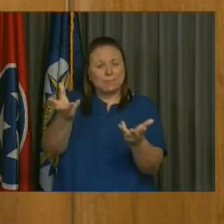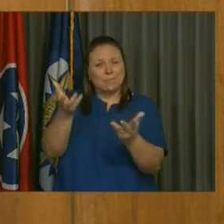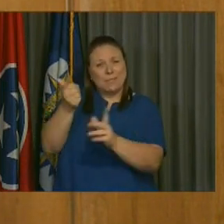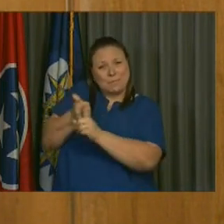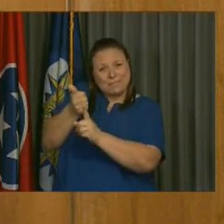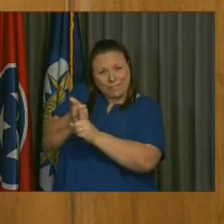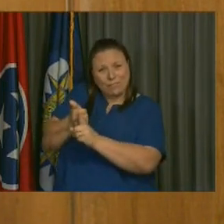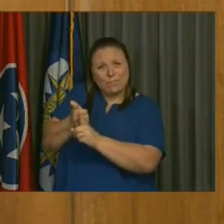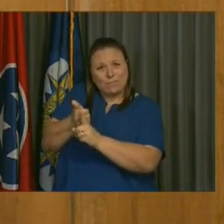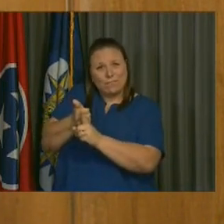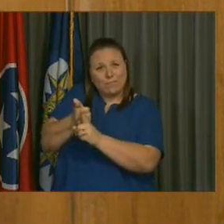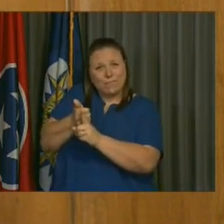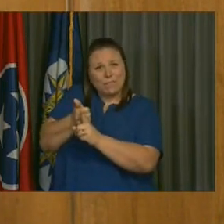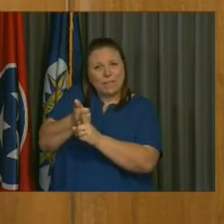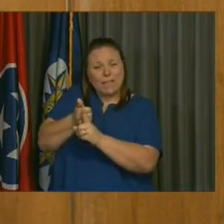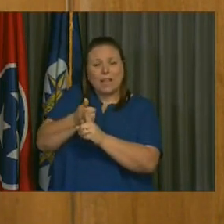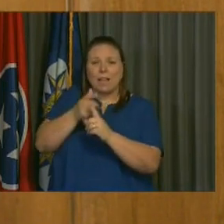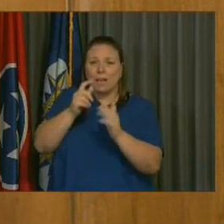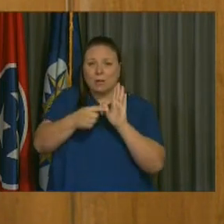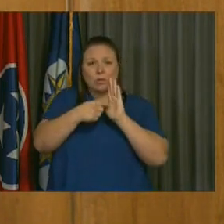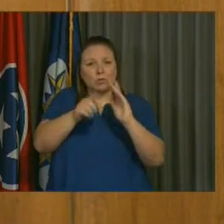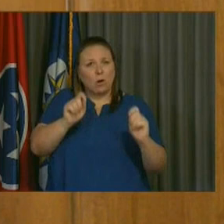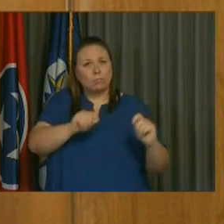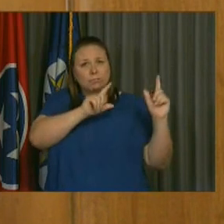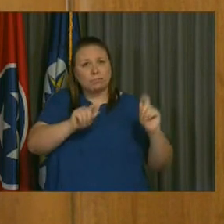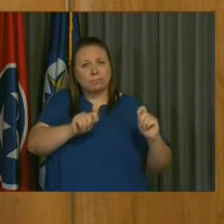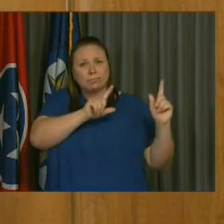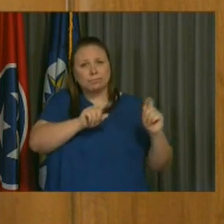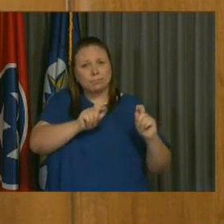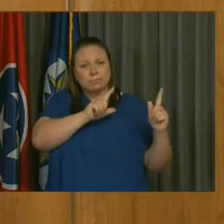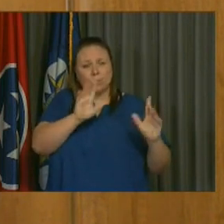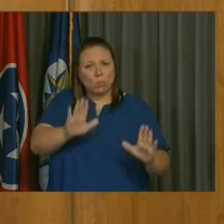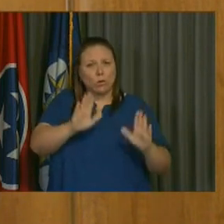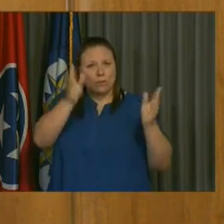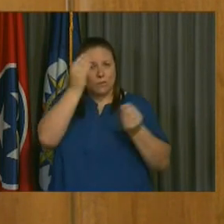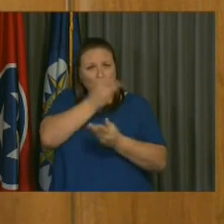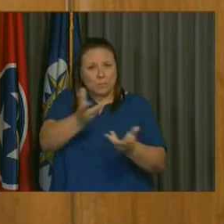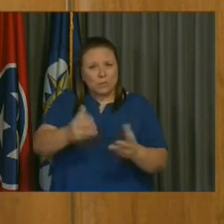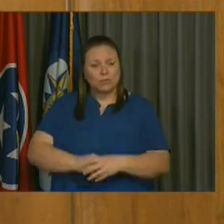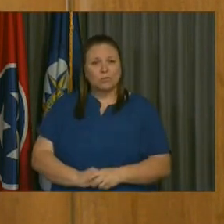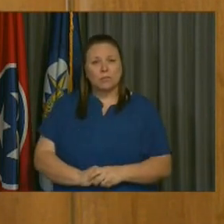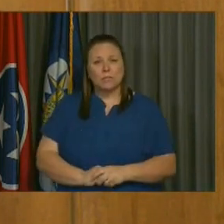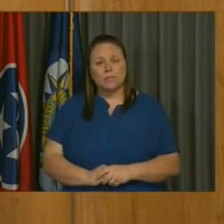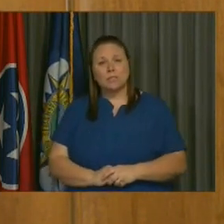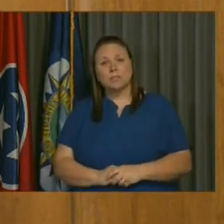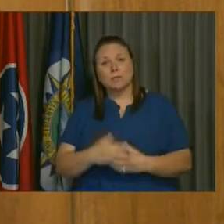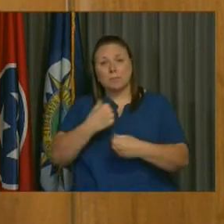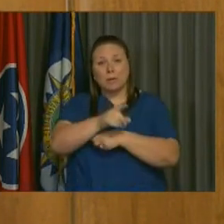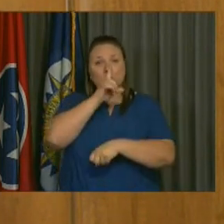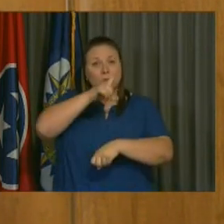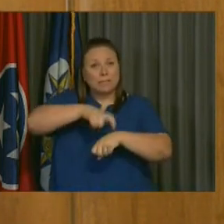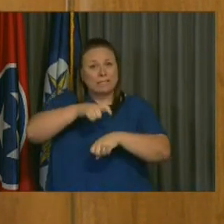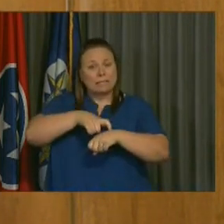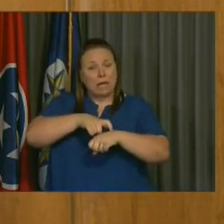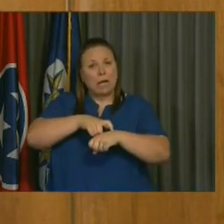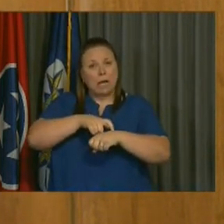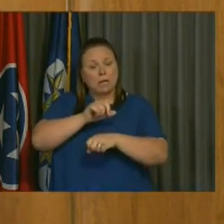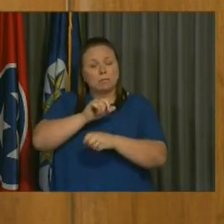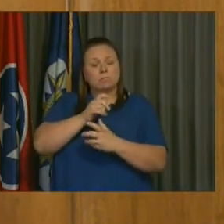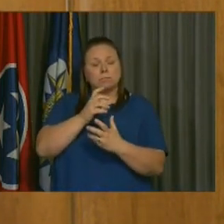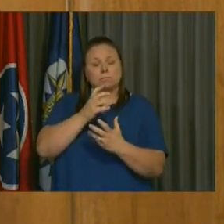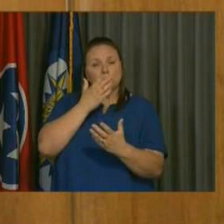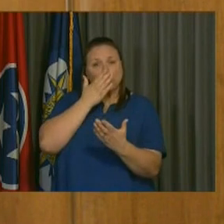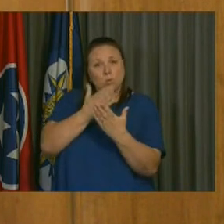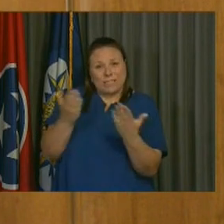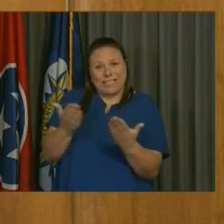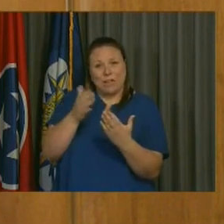bring forward a great number of slides and a great deal of data. So in turn, and to make sure that our time here together is productive, the